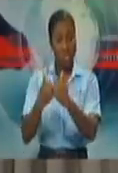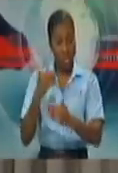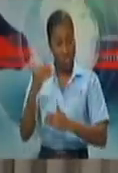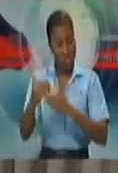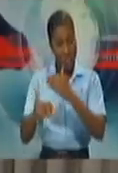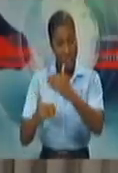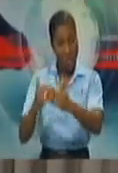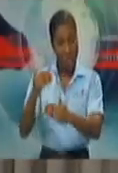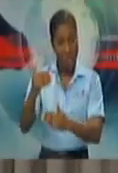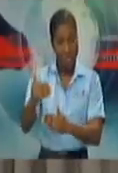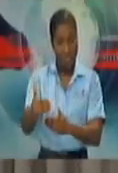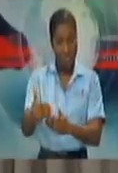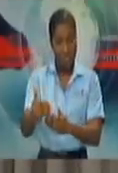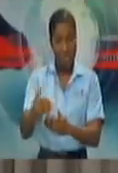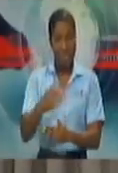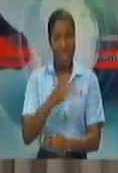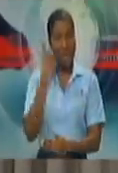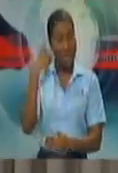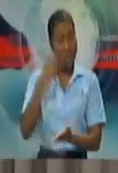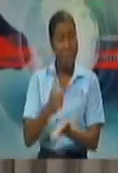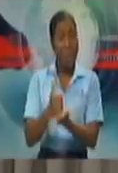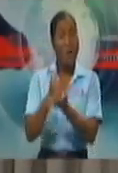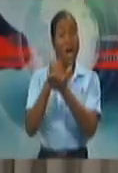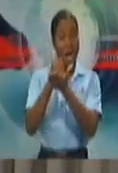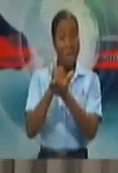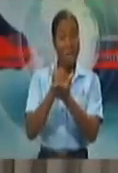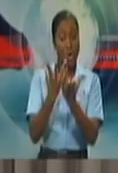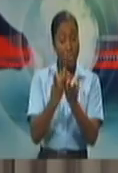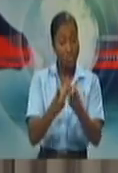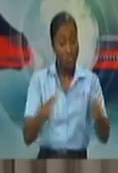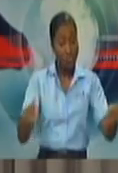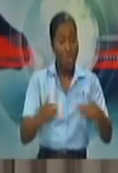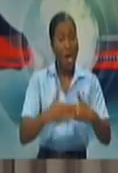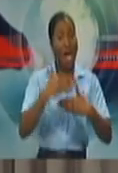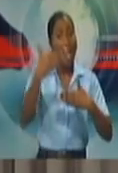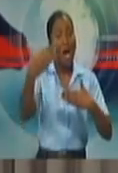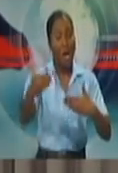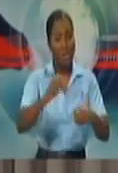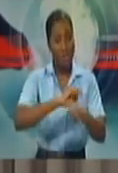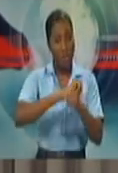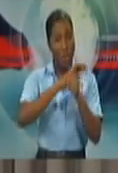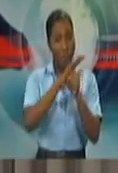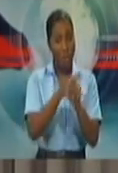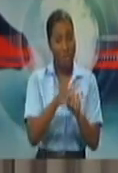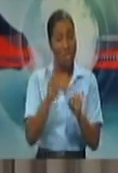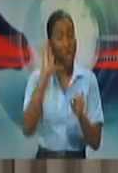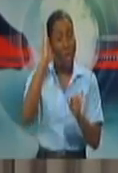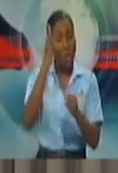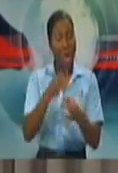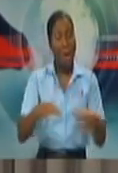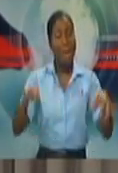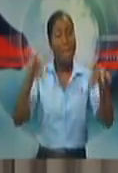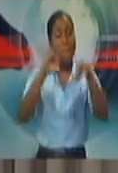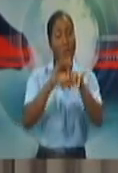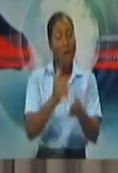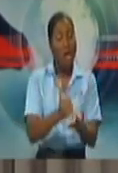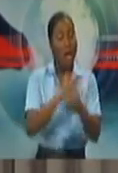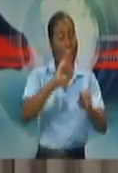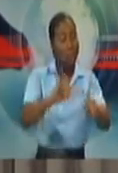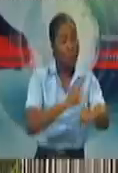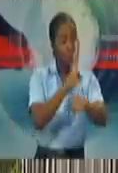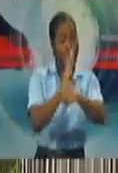board at the level of the Recovery Committee so that they are going to be a familiar part of this road map for Trinidad and Tobago.